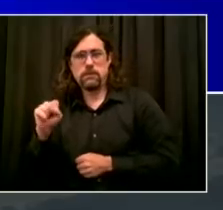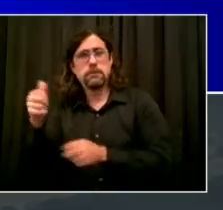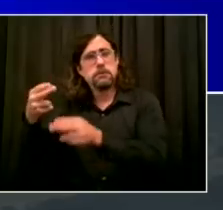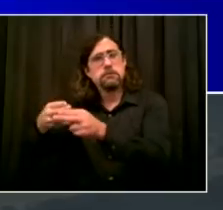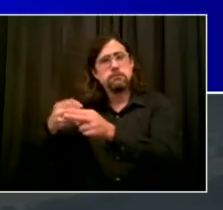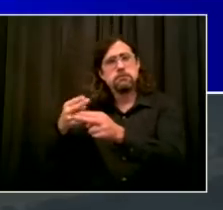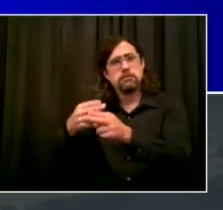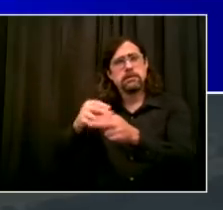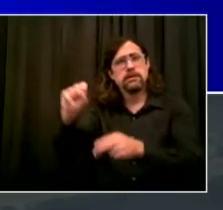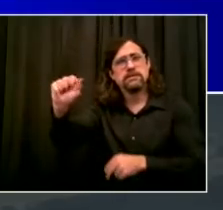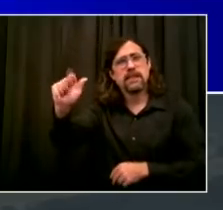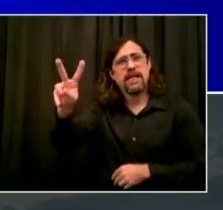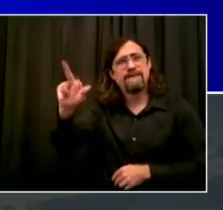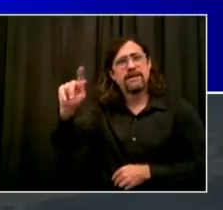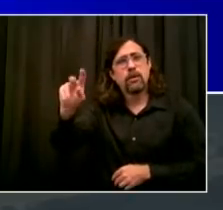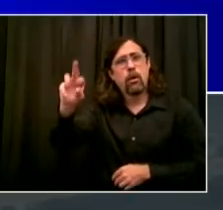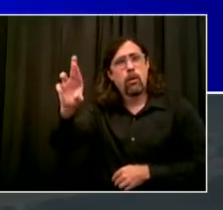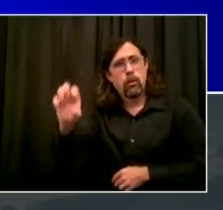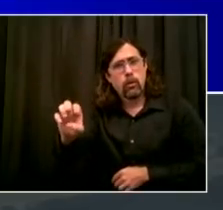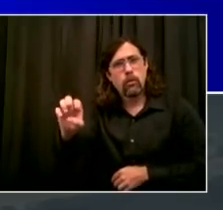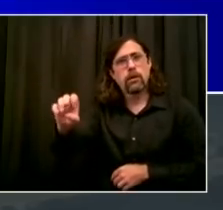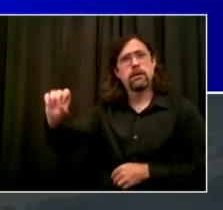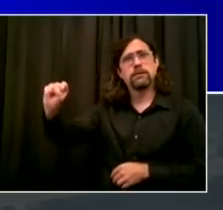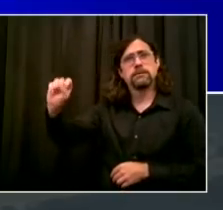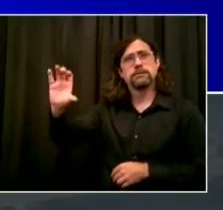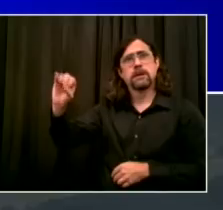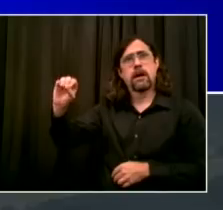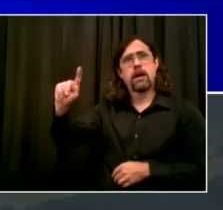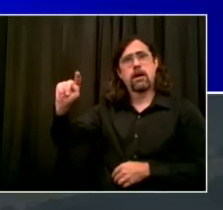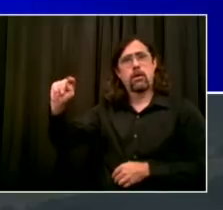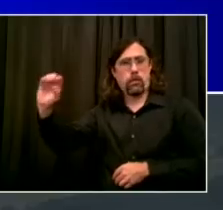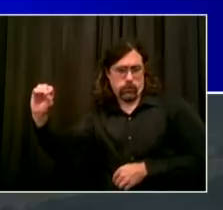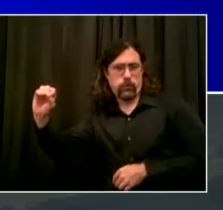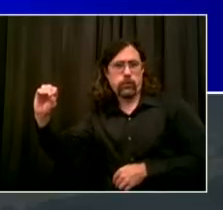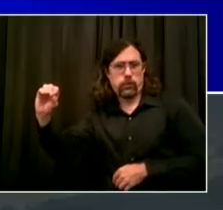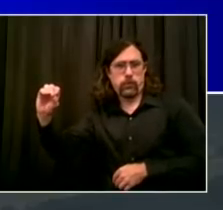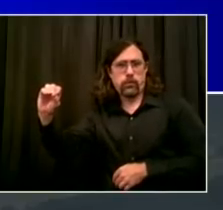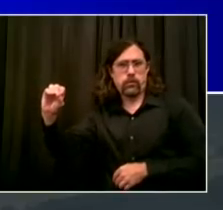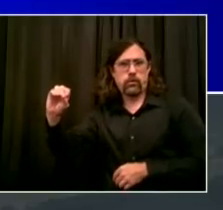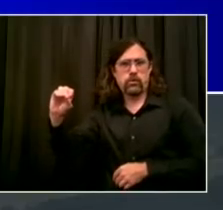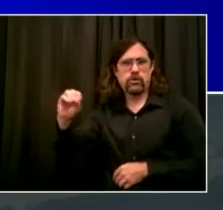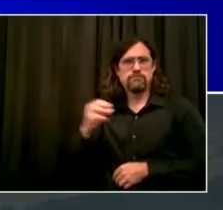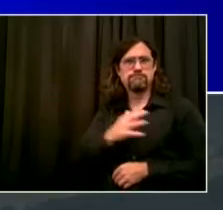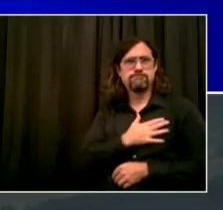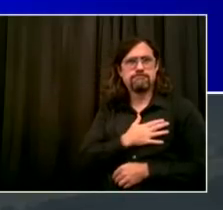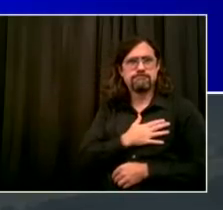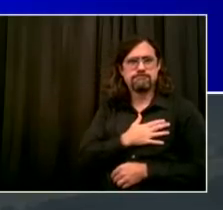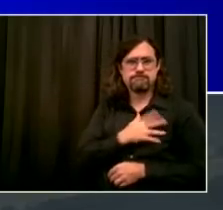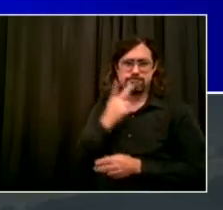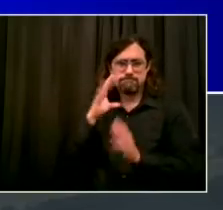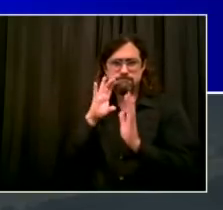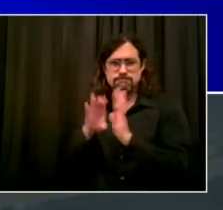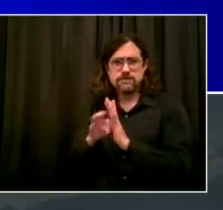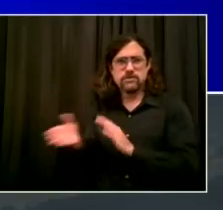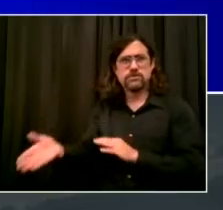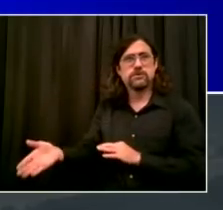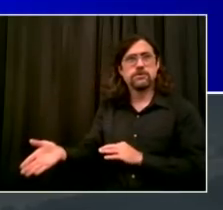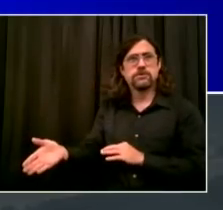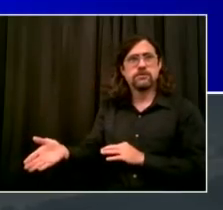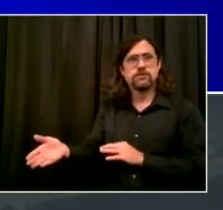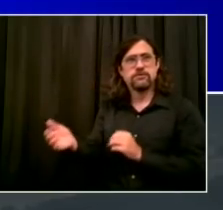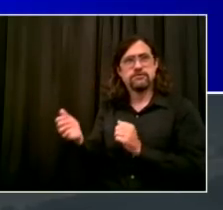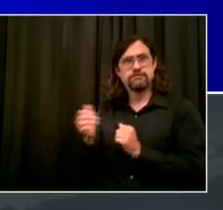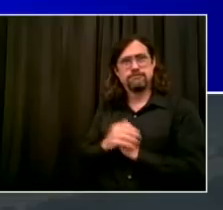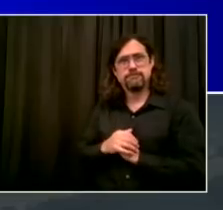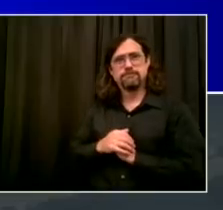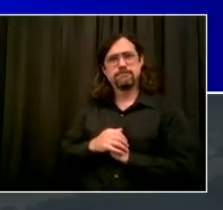most famous name, but someone who did so much for his community. This is a man who was always there for the people of Carroll Gardens.